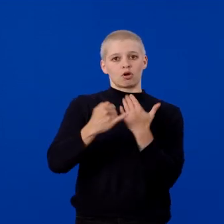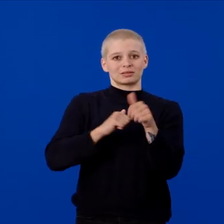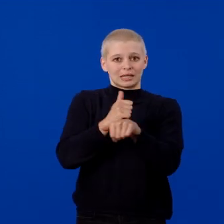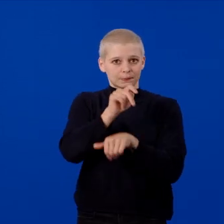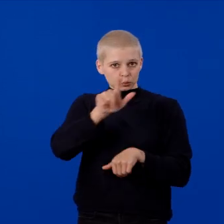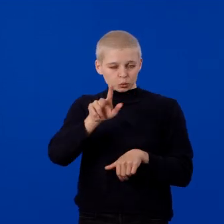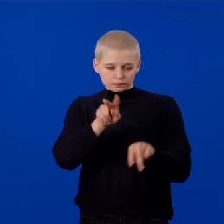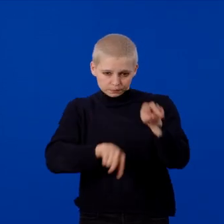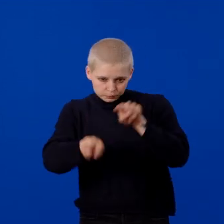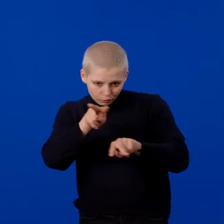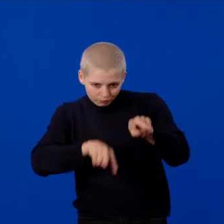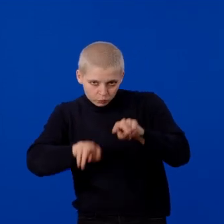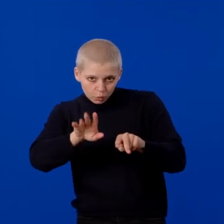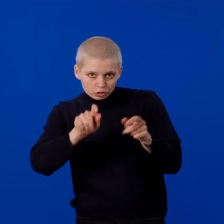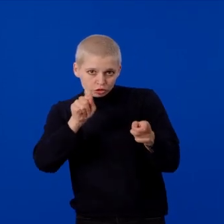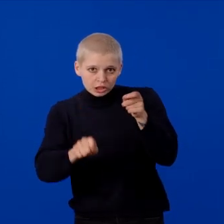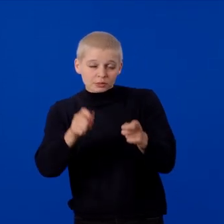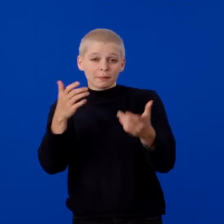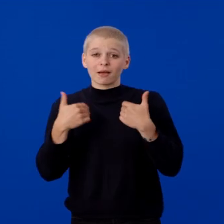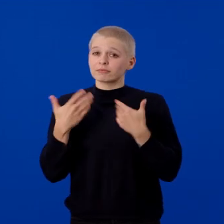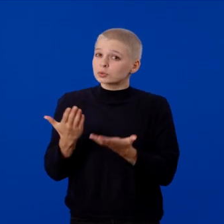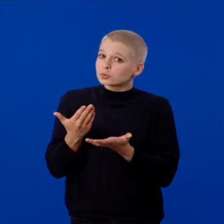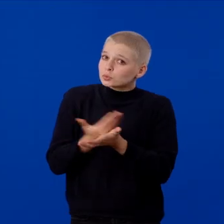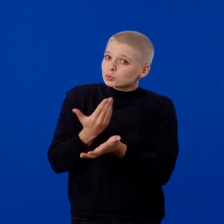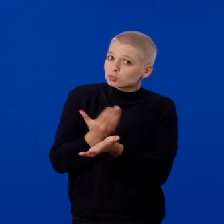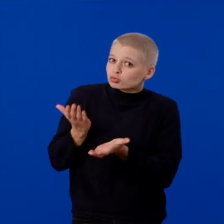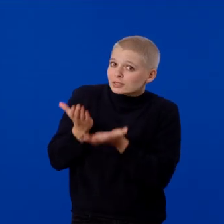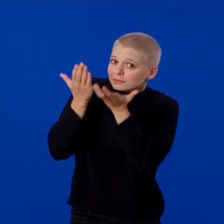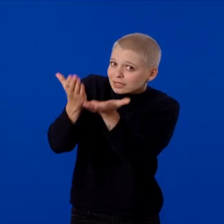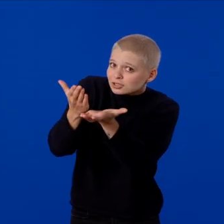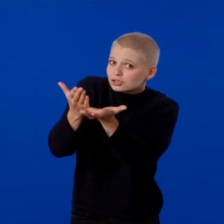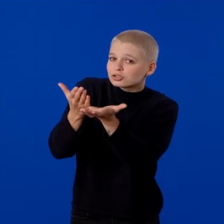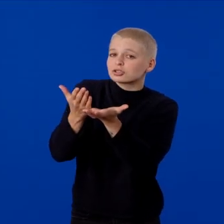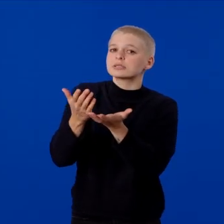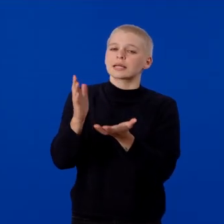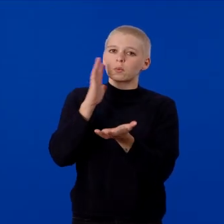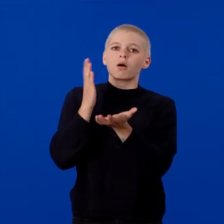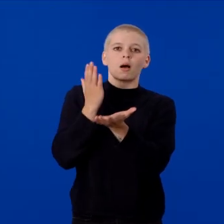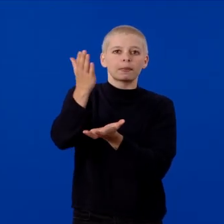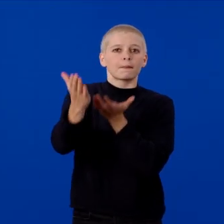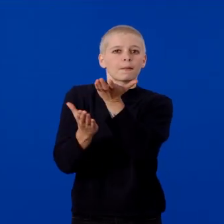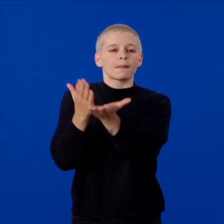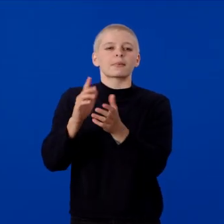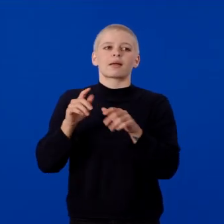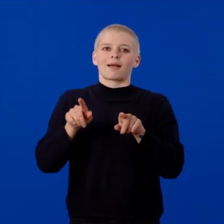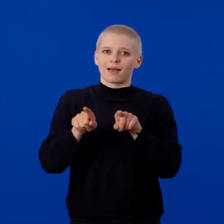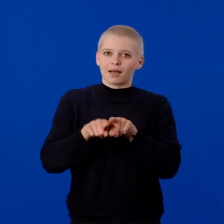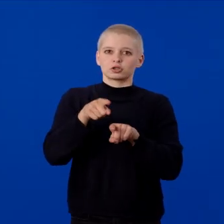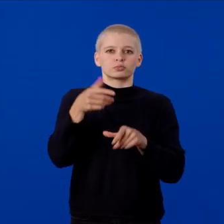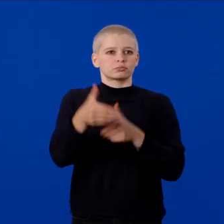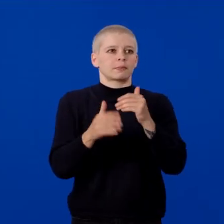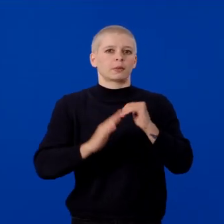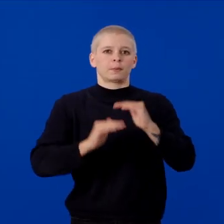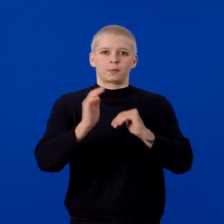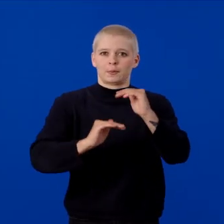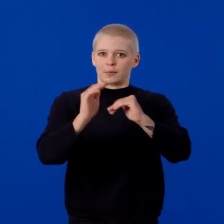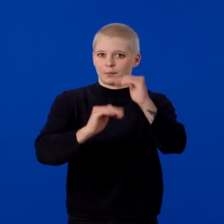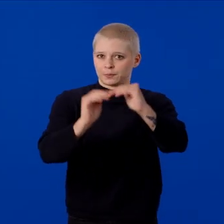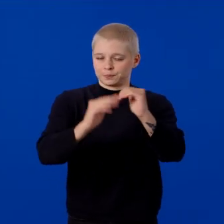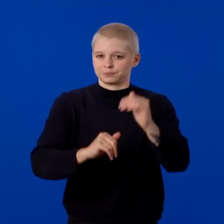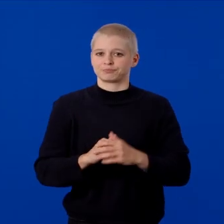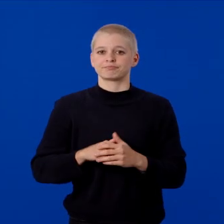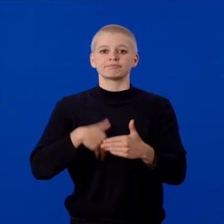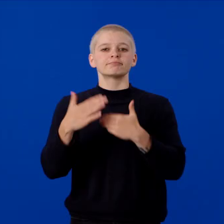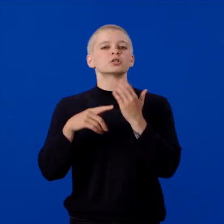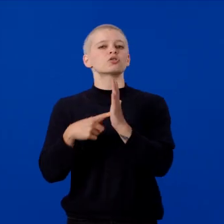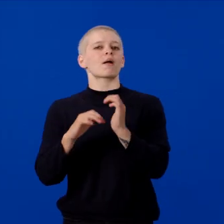may or may not be new recommendations as they update as you add new building blocks. Next, I'd like to show you how to enable